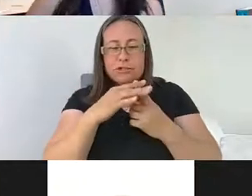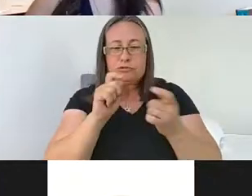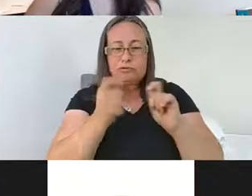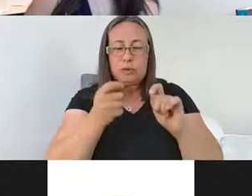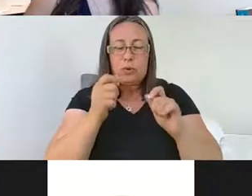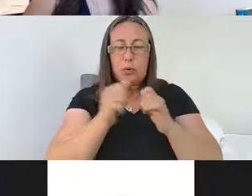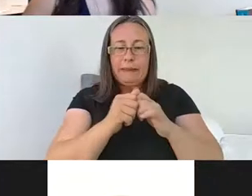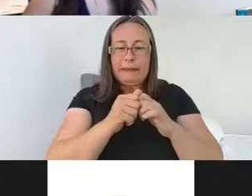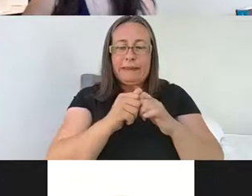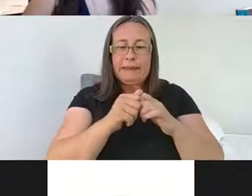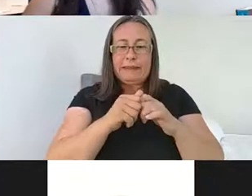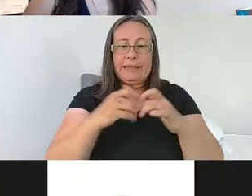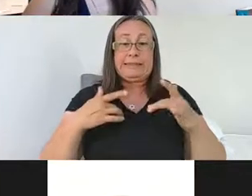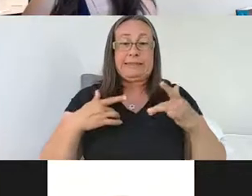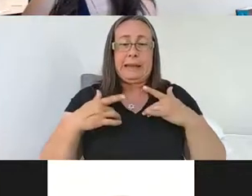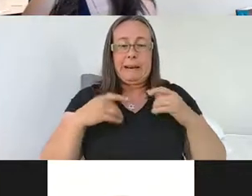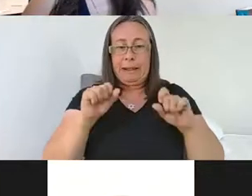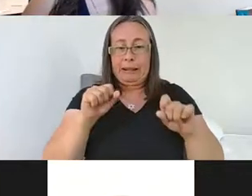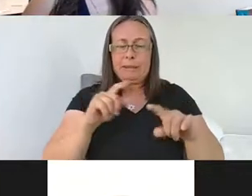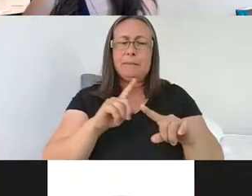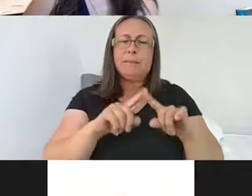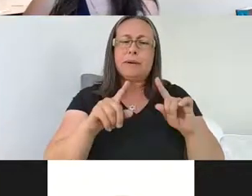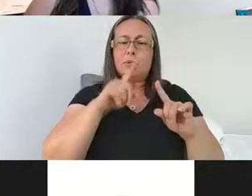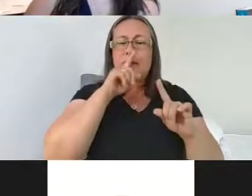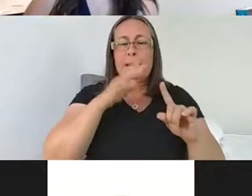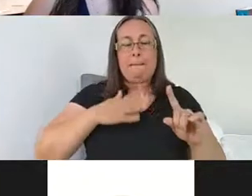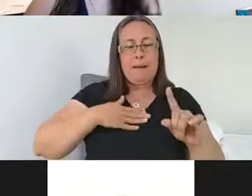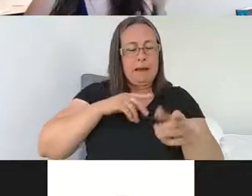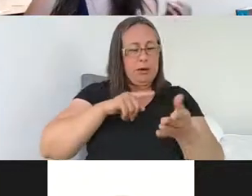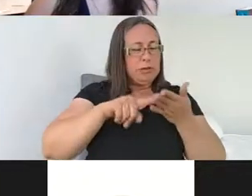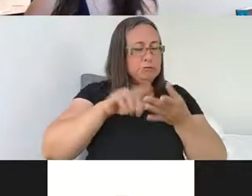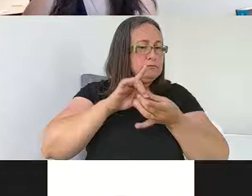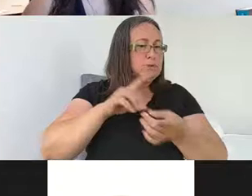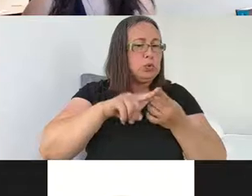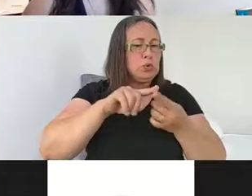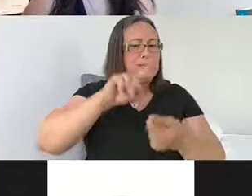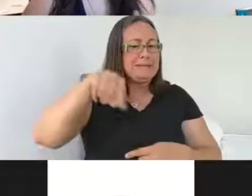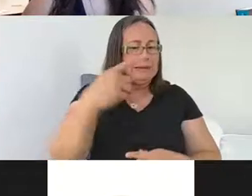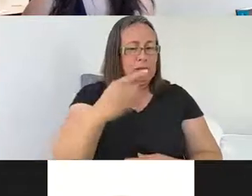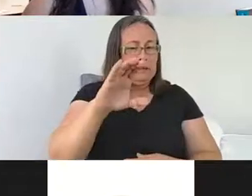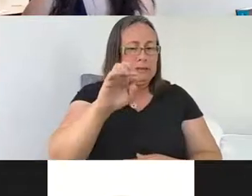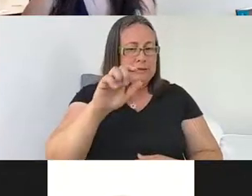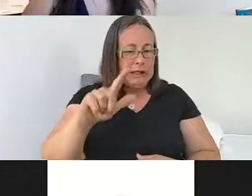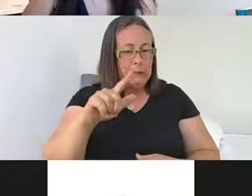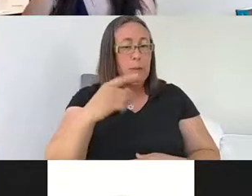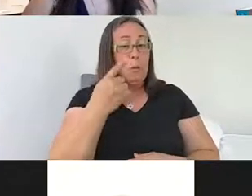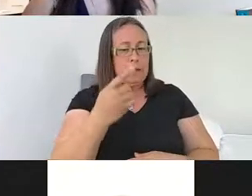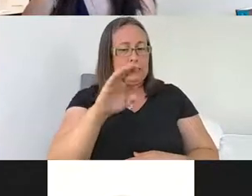research and training has really been in this sort of single cell electrophysiology. So recording the activity of an individual